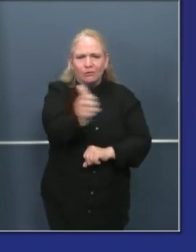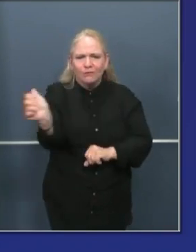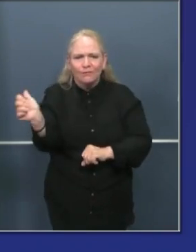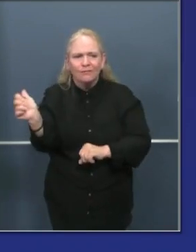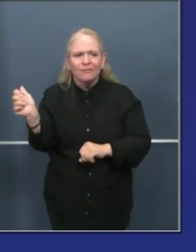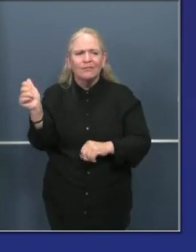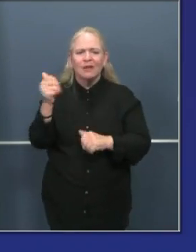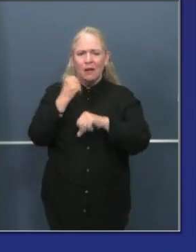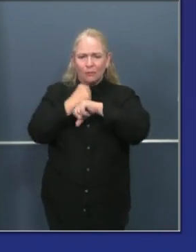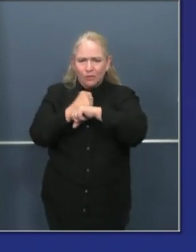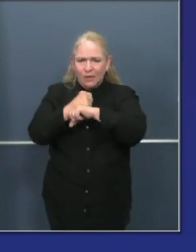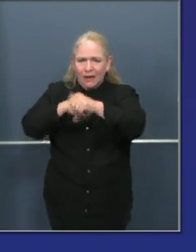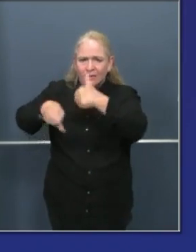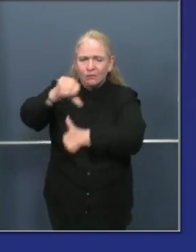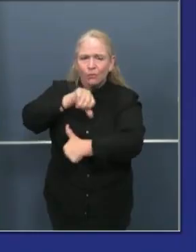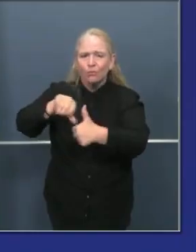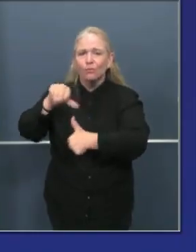others to mitigate the spread of this virus.